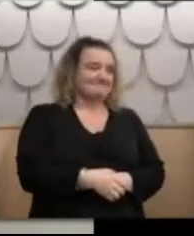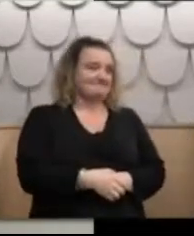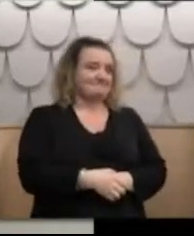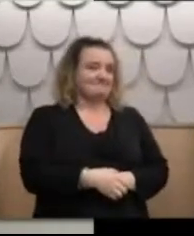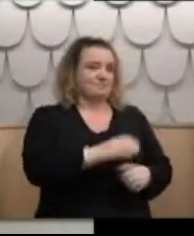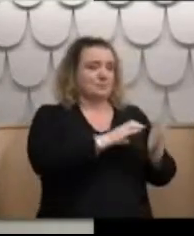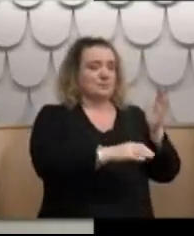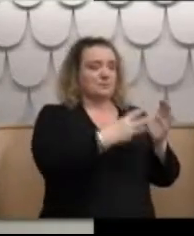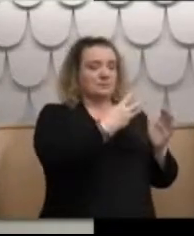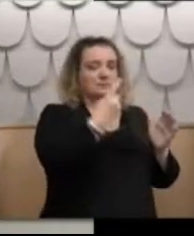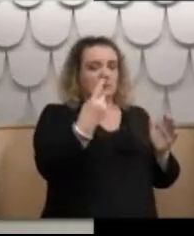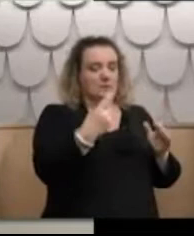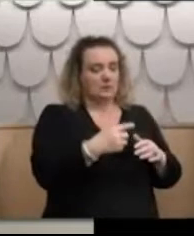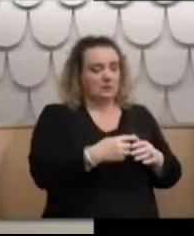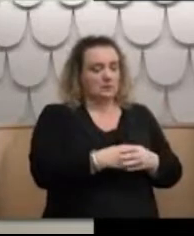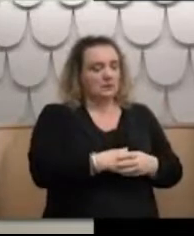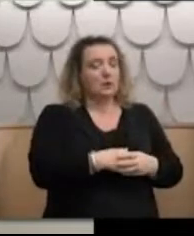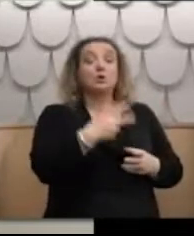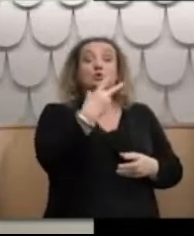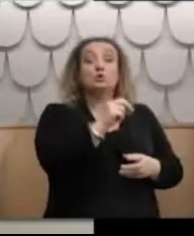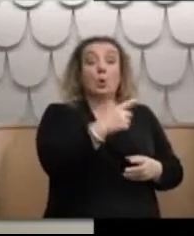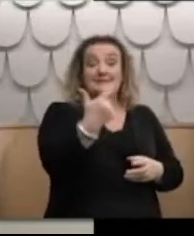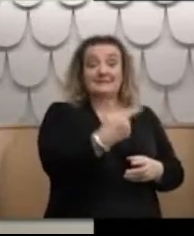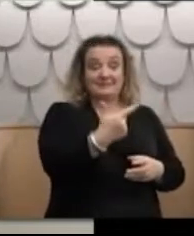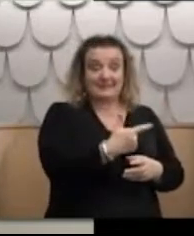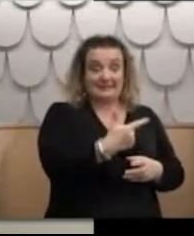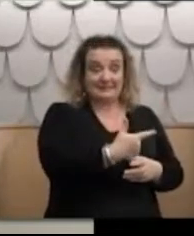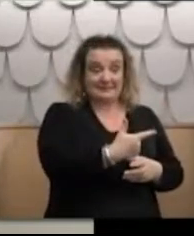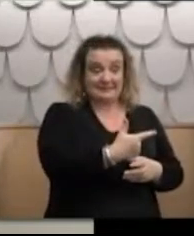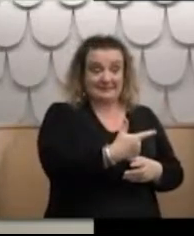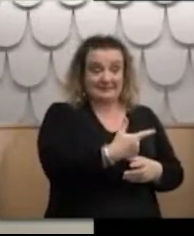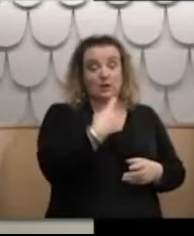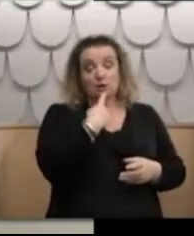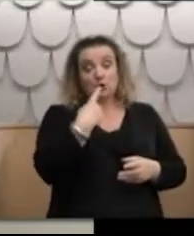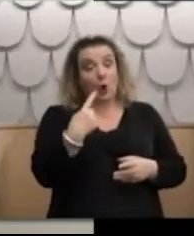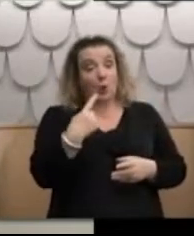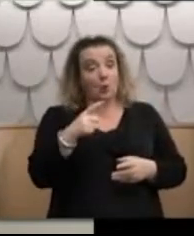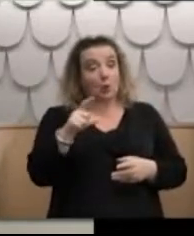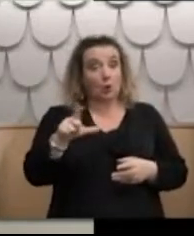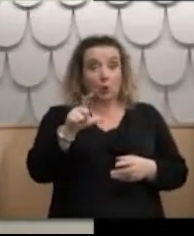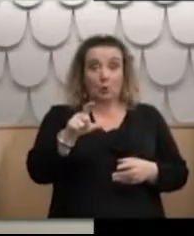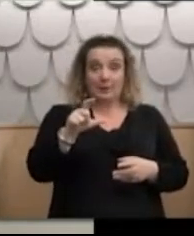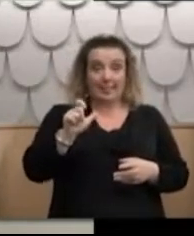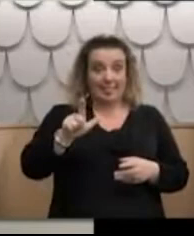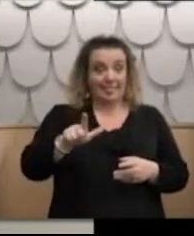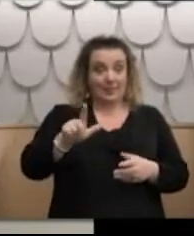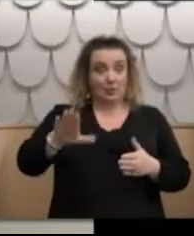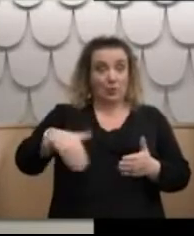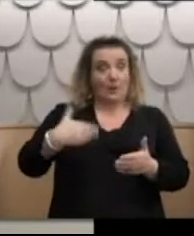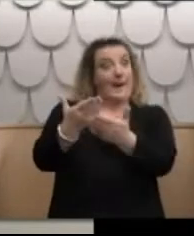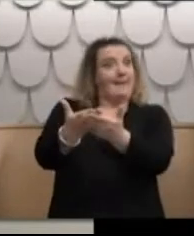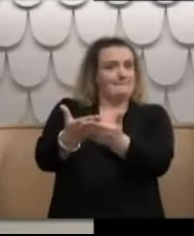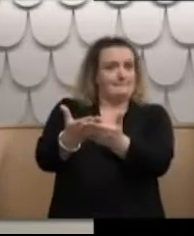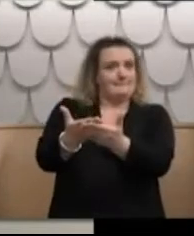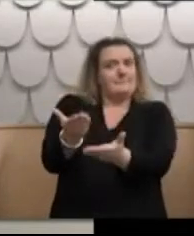Paragraph 31. In 2017, I instructed Cooper Legal to help me make a claim for